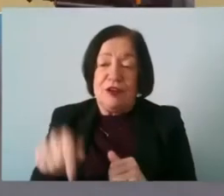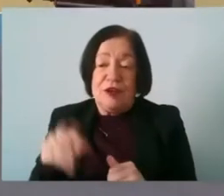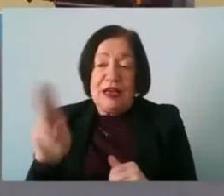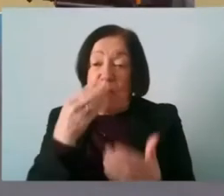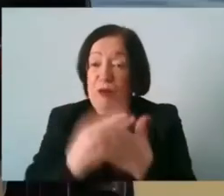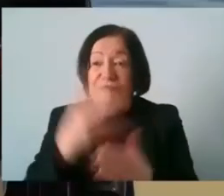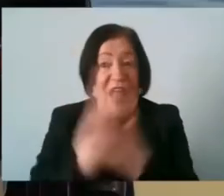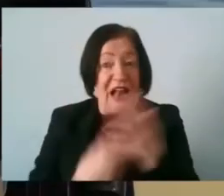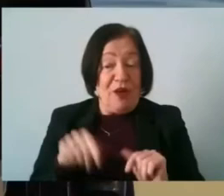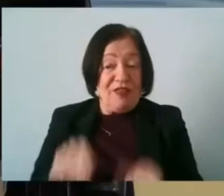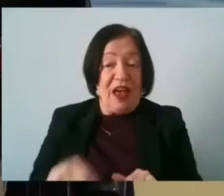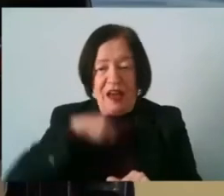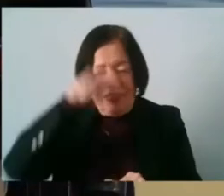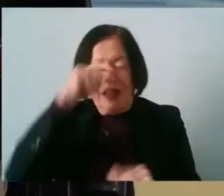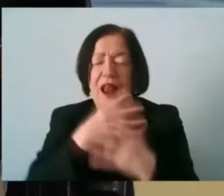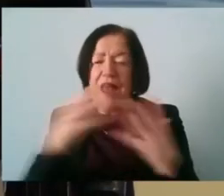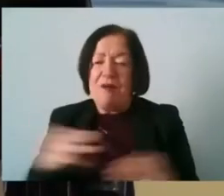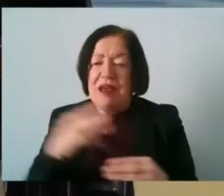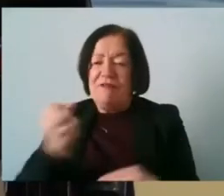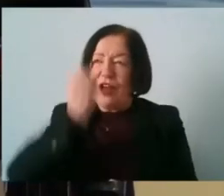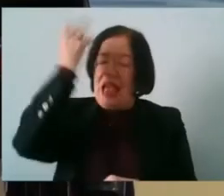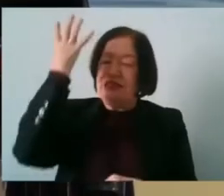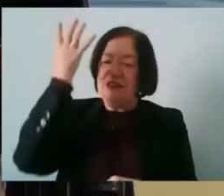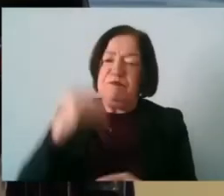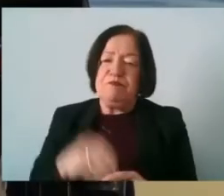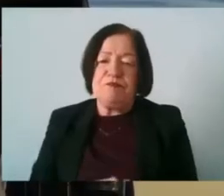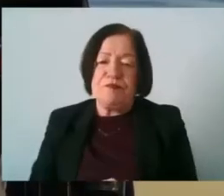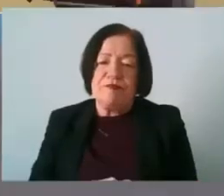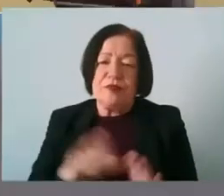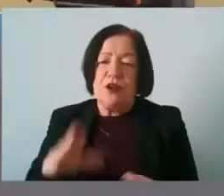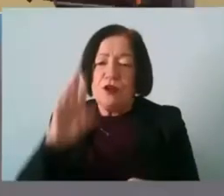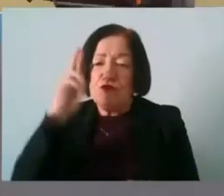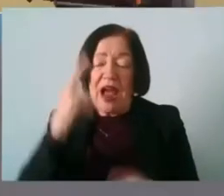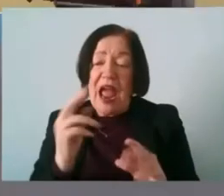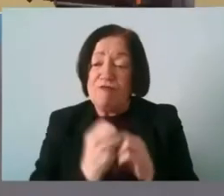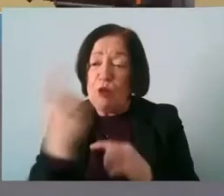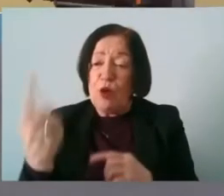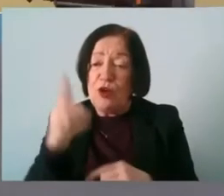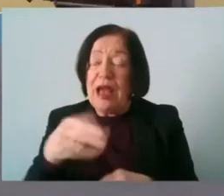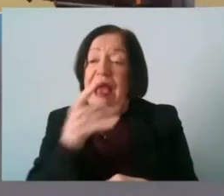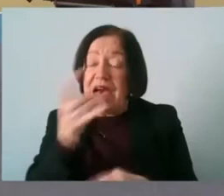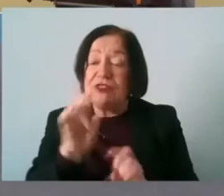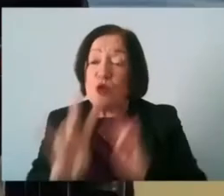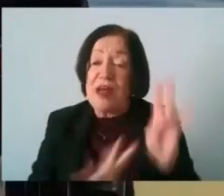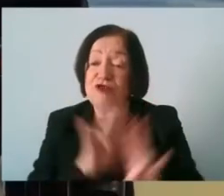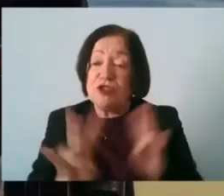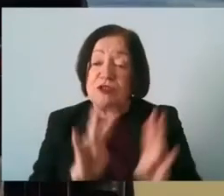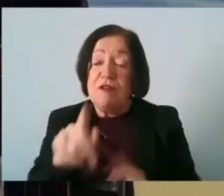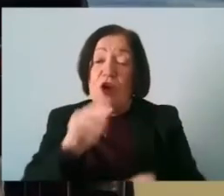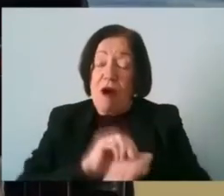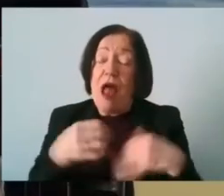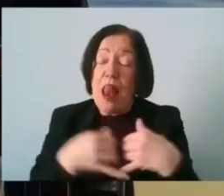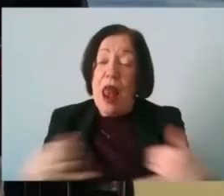on that you know which i think a lot of people tend to kind of forget about as well um just a reminder to everyone you can ask questions so if you are online